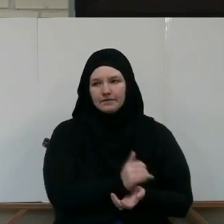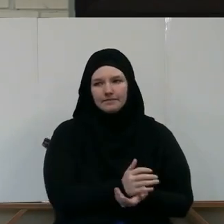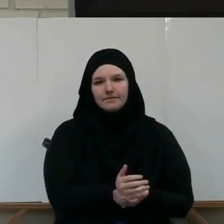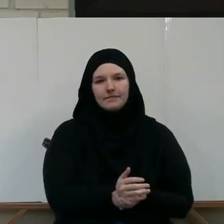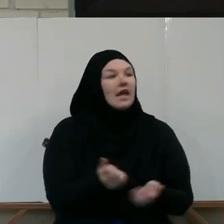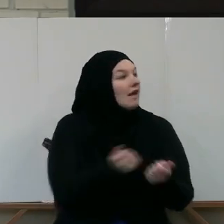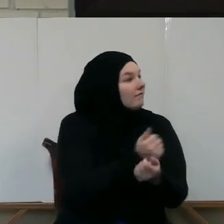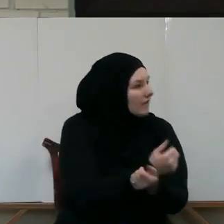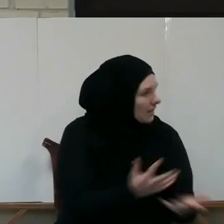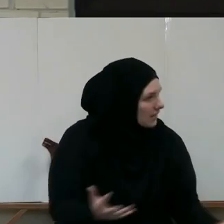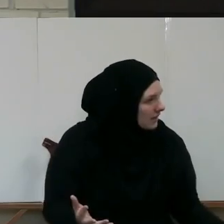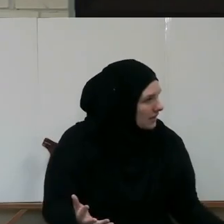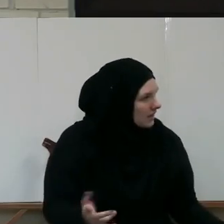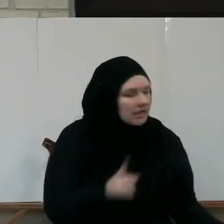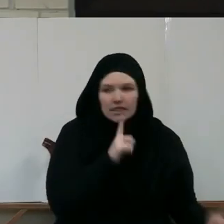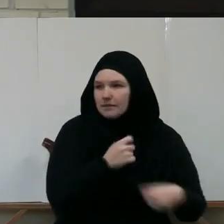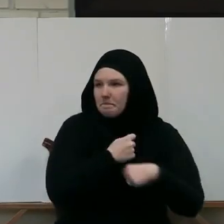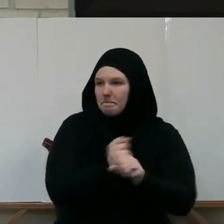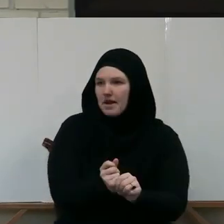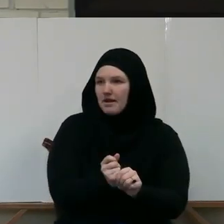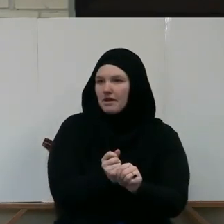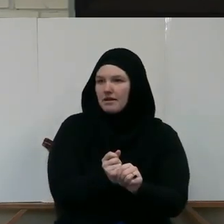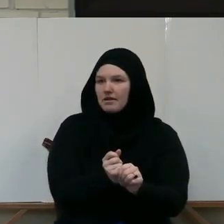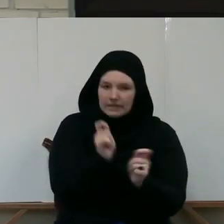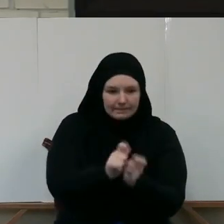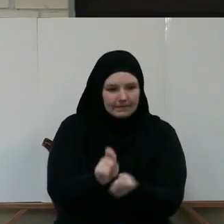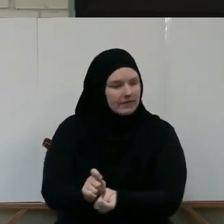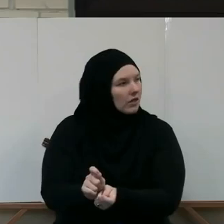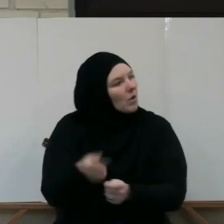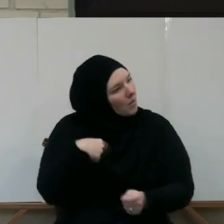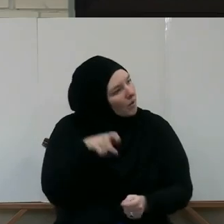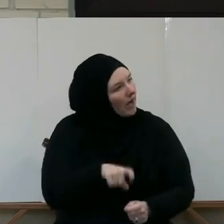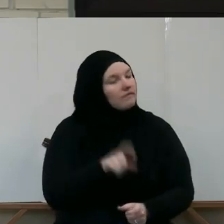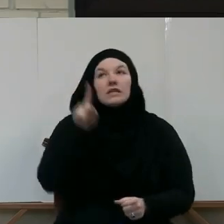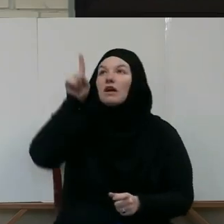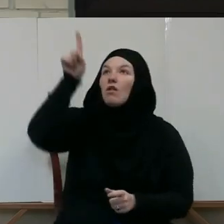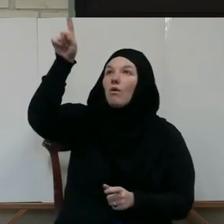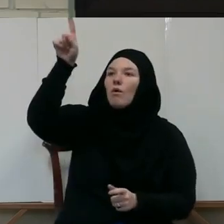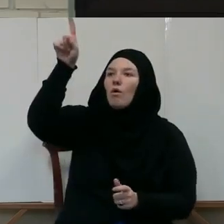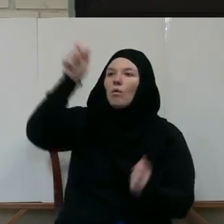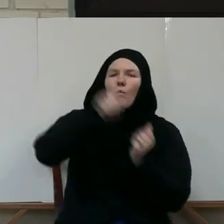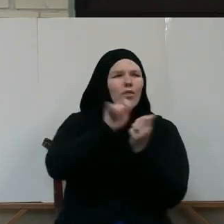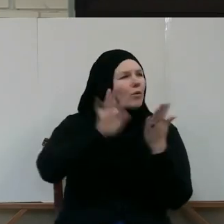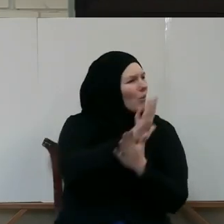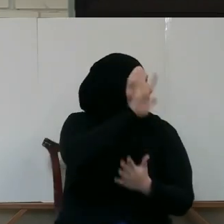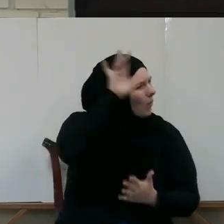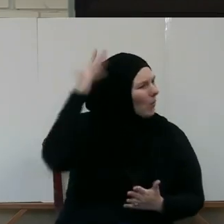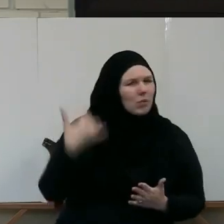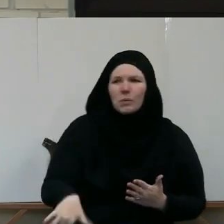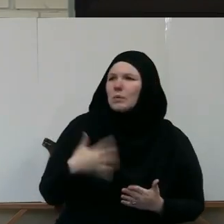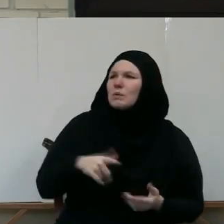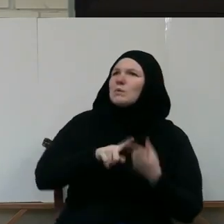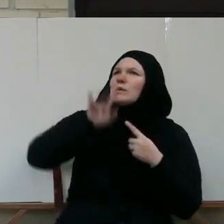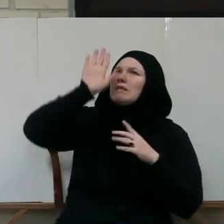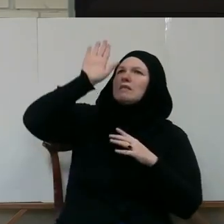Everything is created in due measure. So we have to treat Allah with the glory to